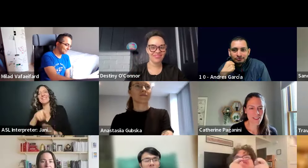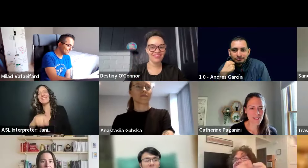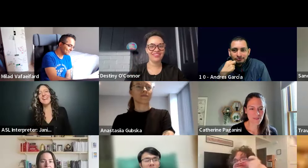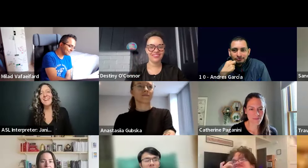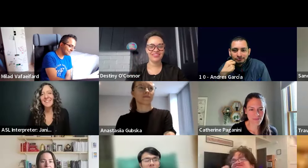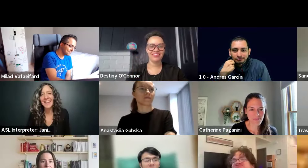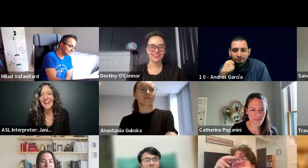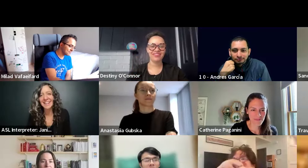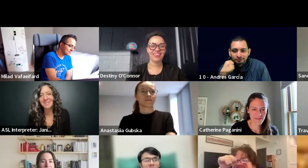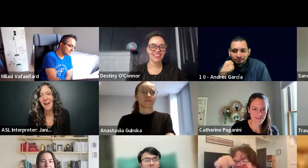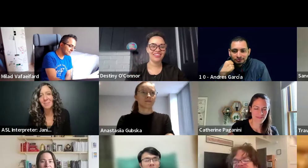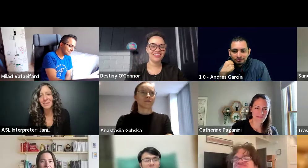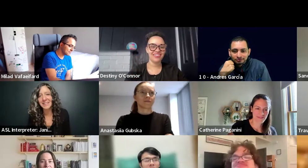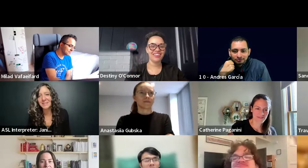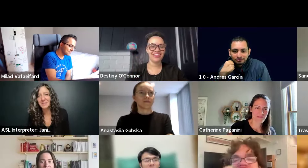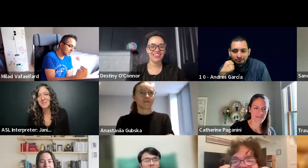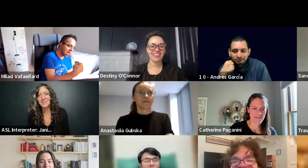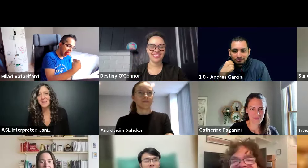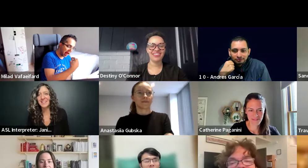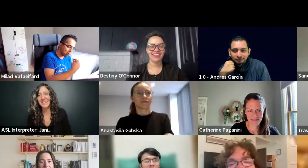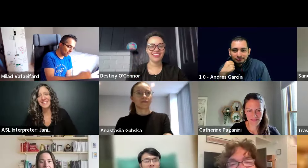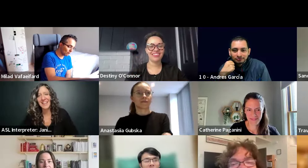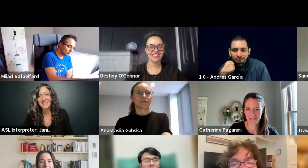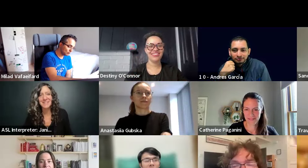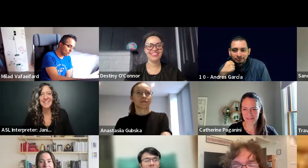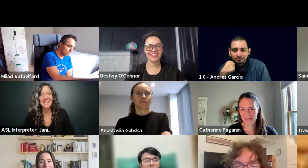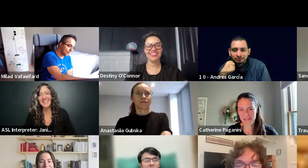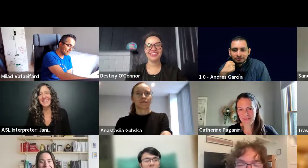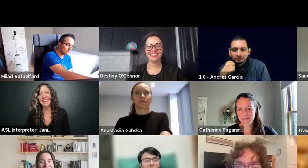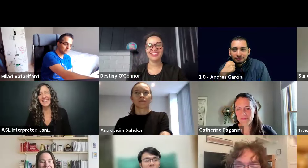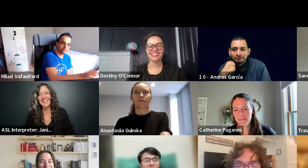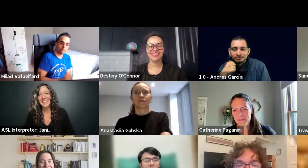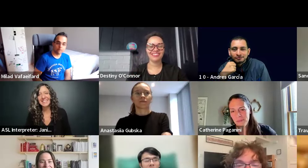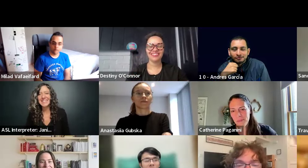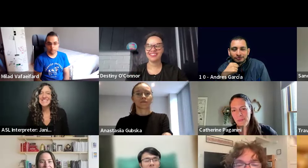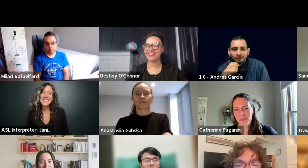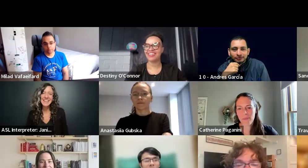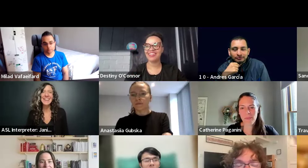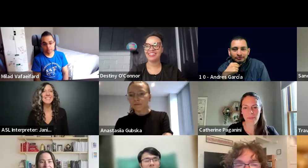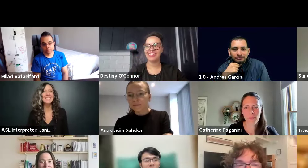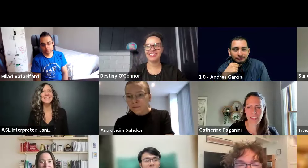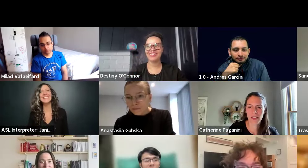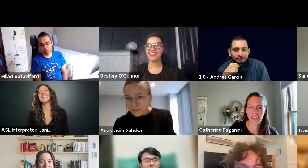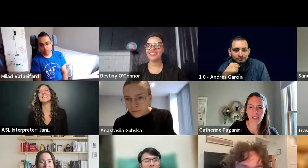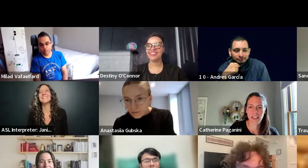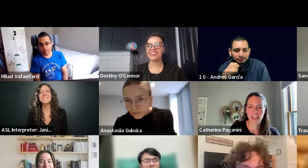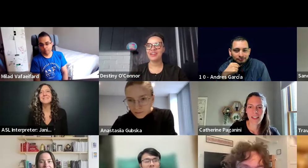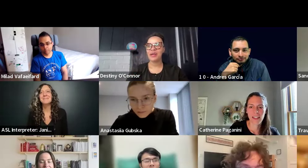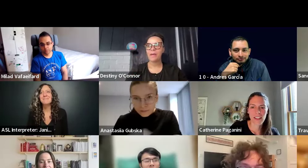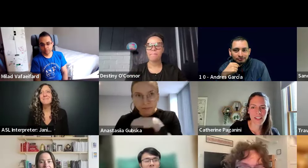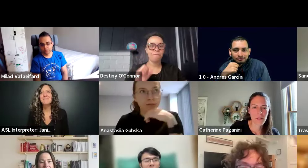jumped in. So, Oh yeah. I appreciate him switching me out at the last minute. Jay says, yeah, yeah, it was good.